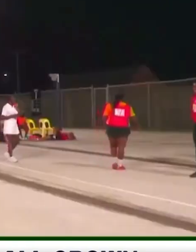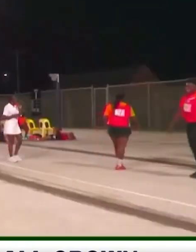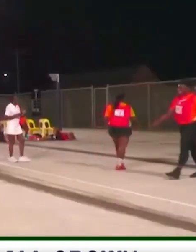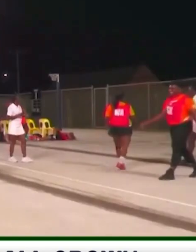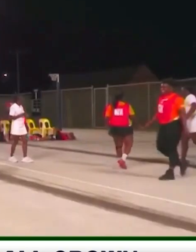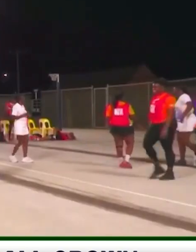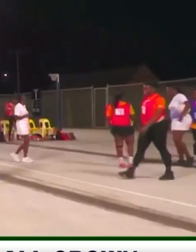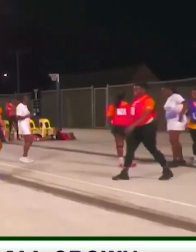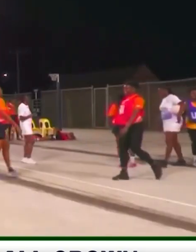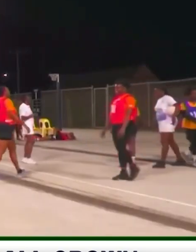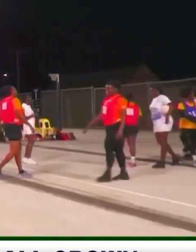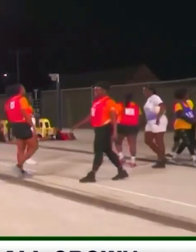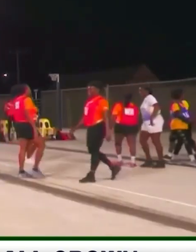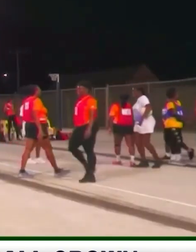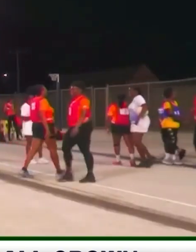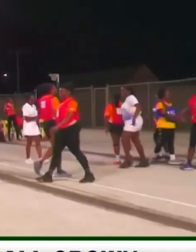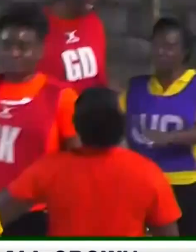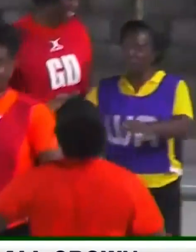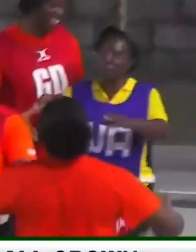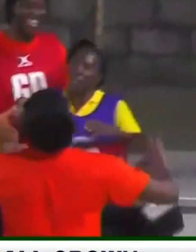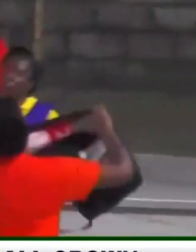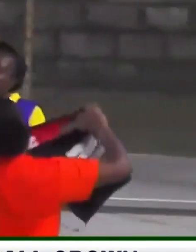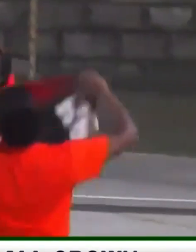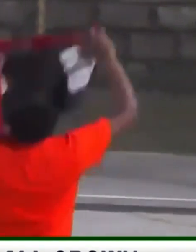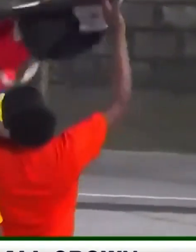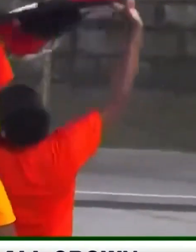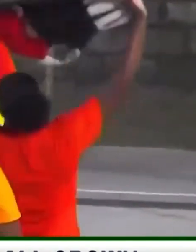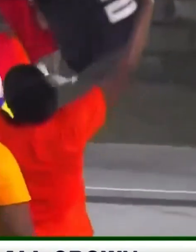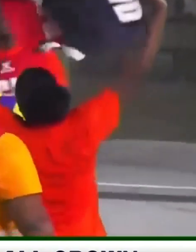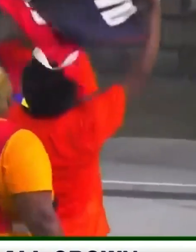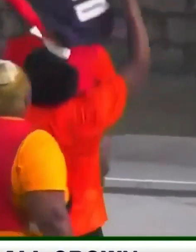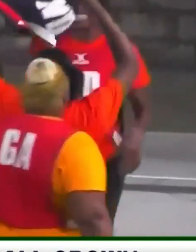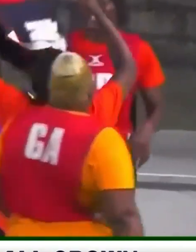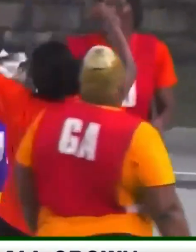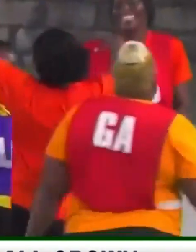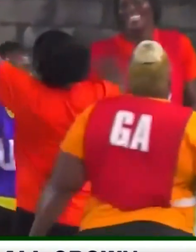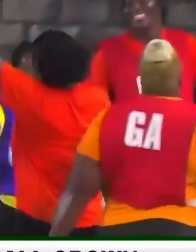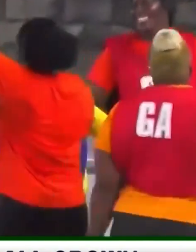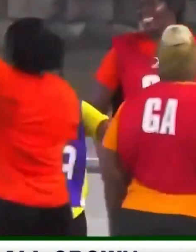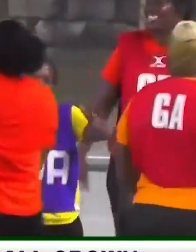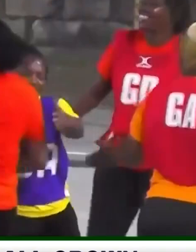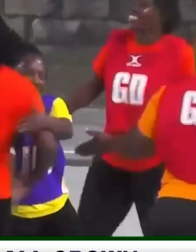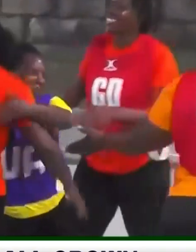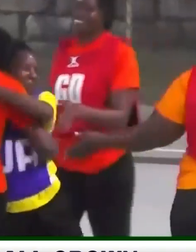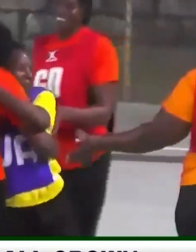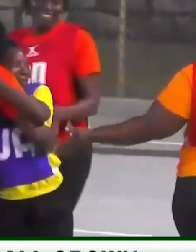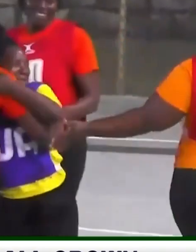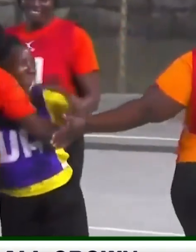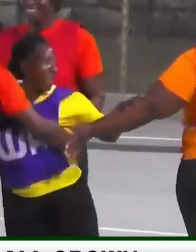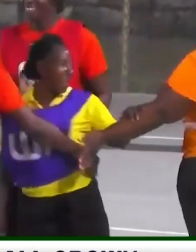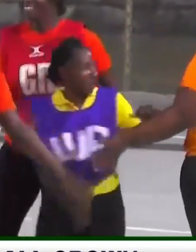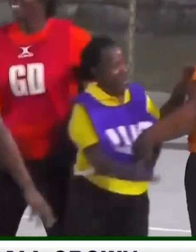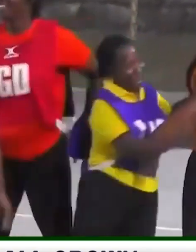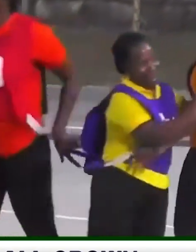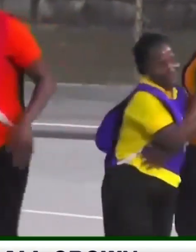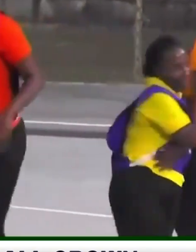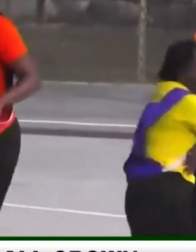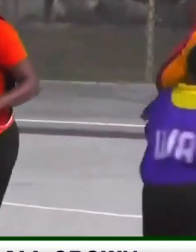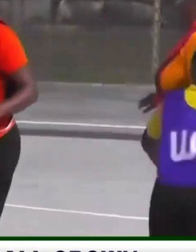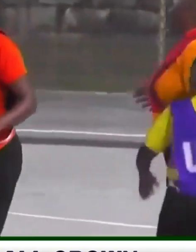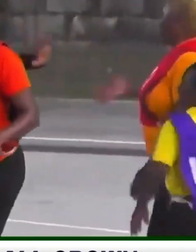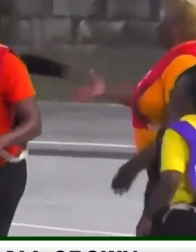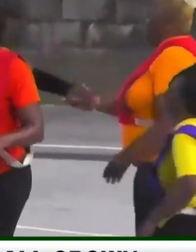end, Spooners Hill Firebirds speeding to a comfortable 32-16 victory over C.O. Williams Rangers.